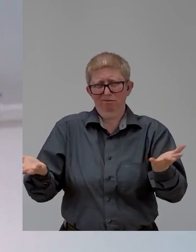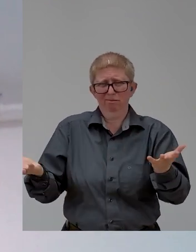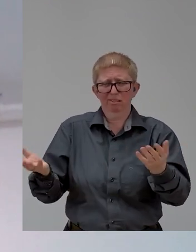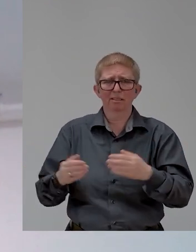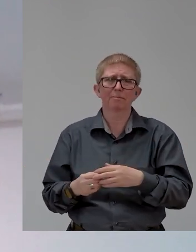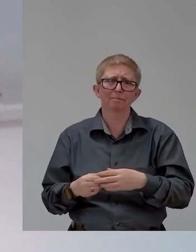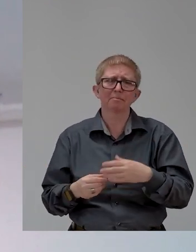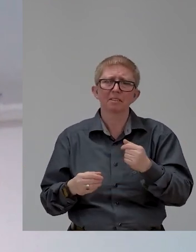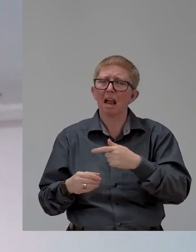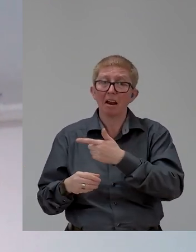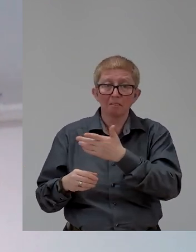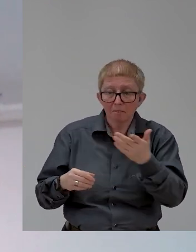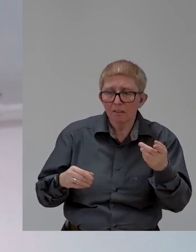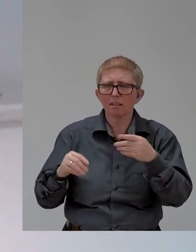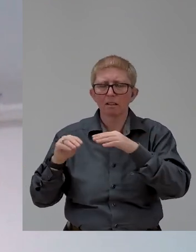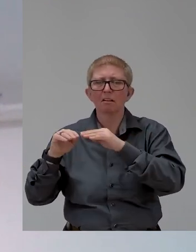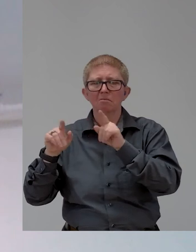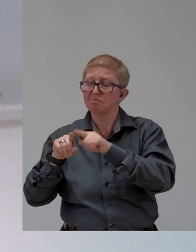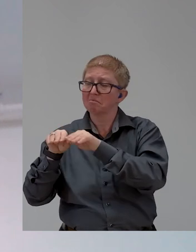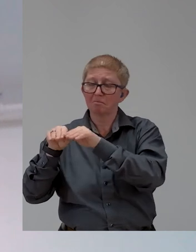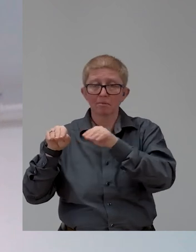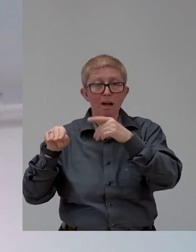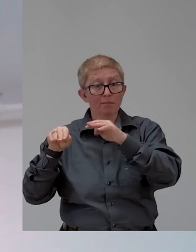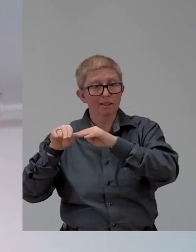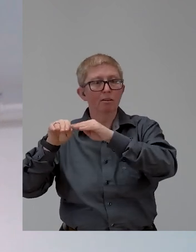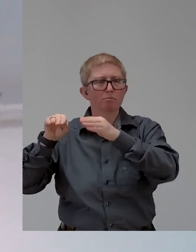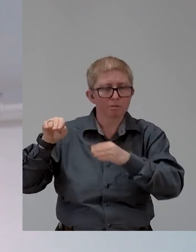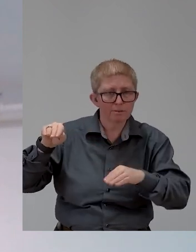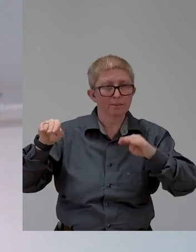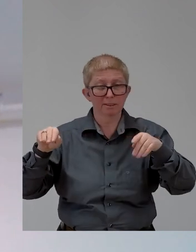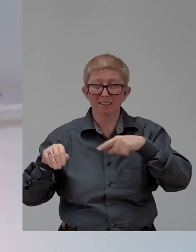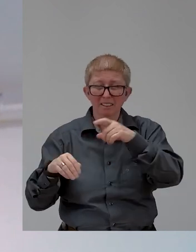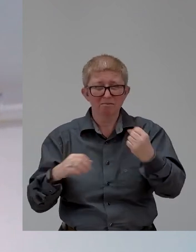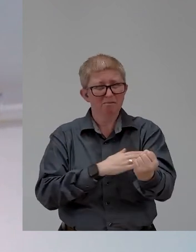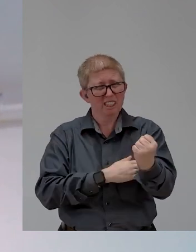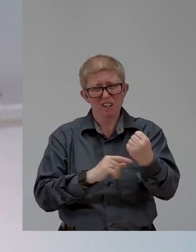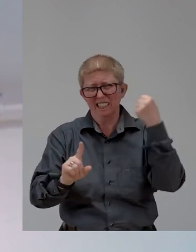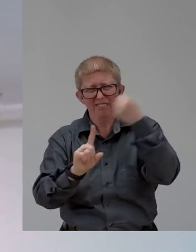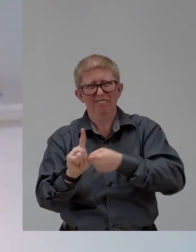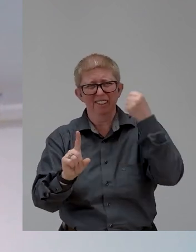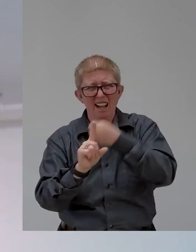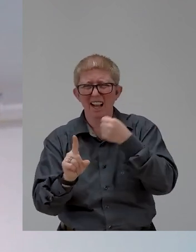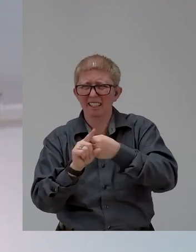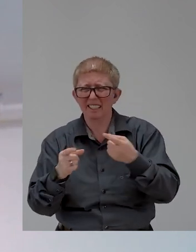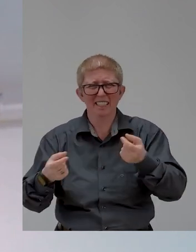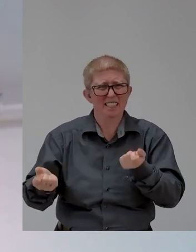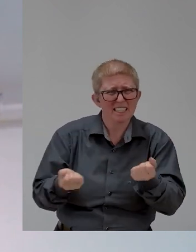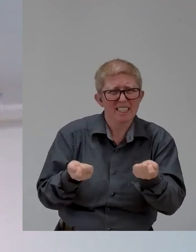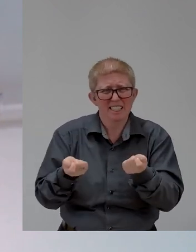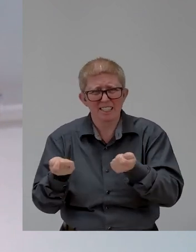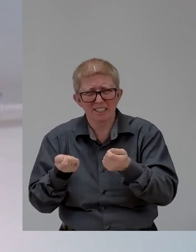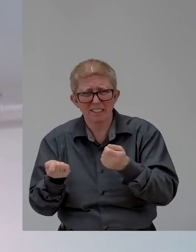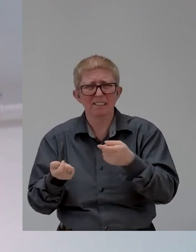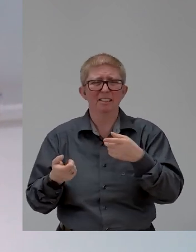When we have strong enforcement combined with the things like policies, corporate social responsibility and other